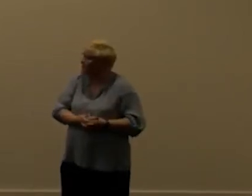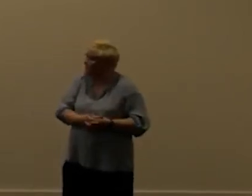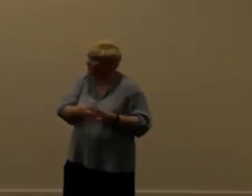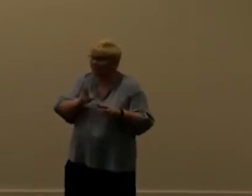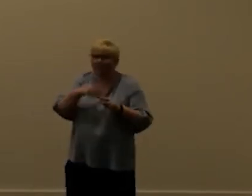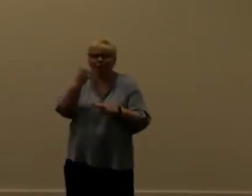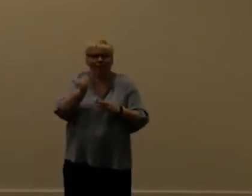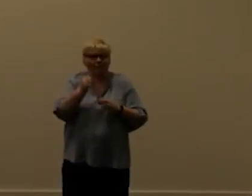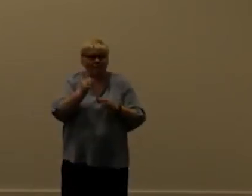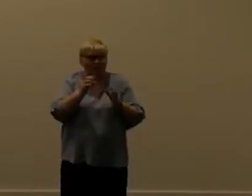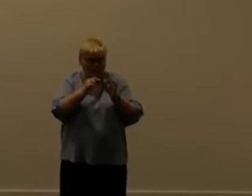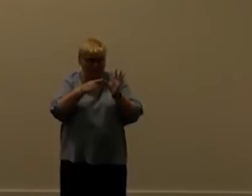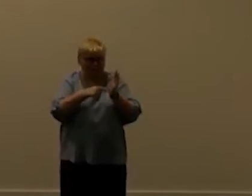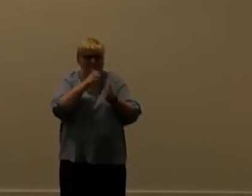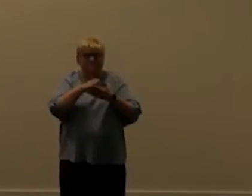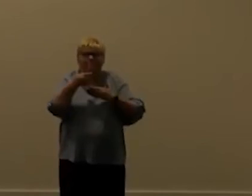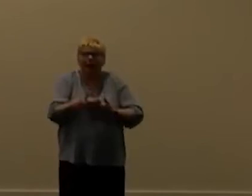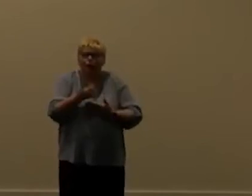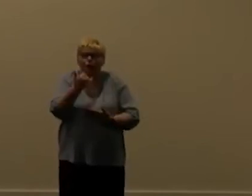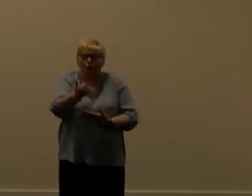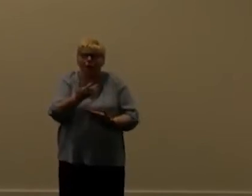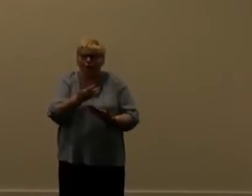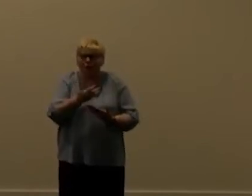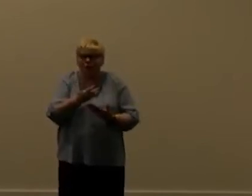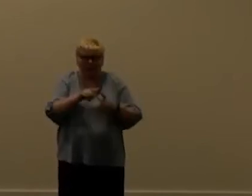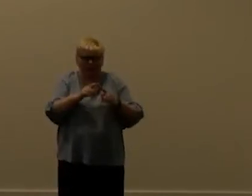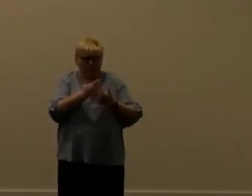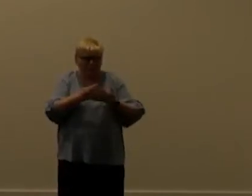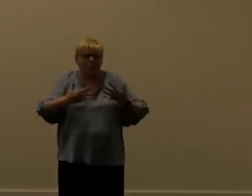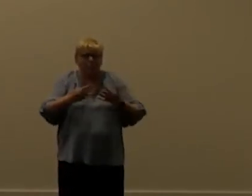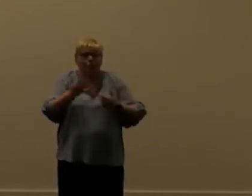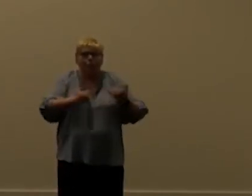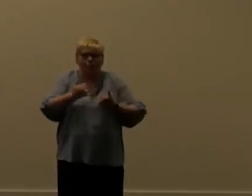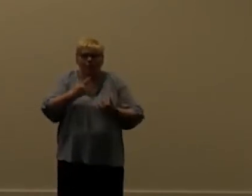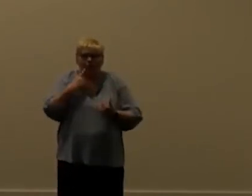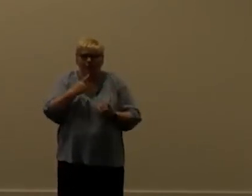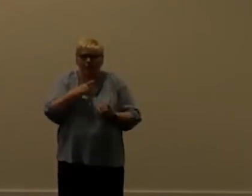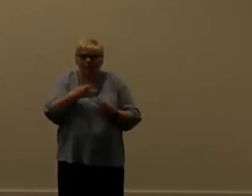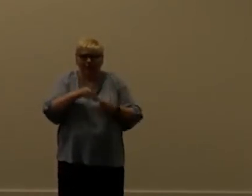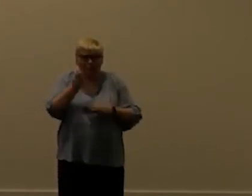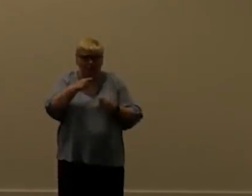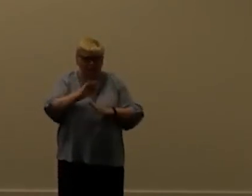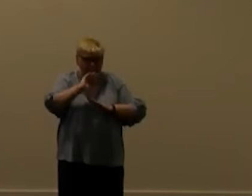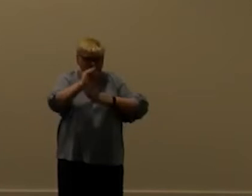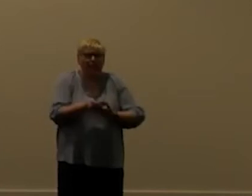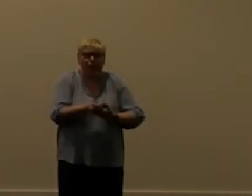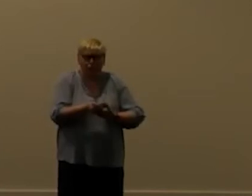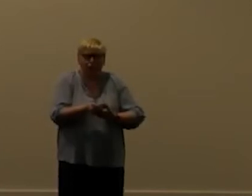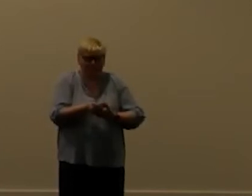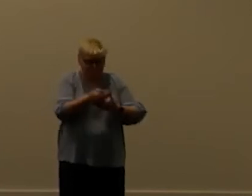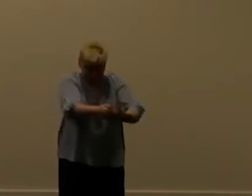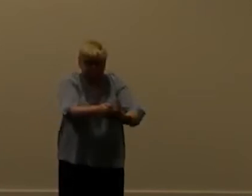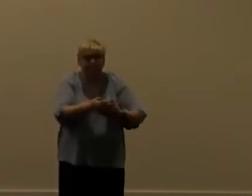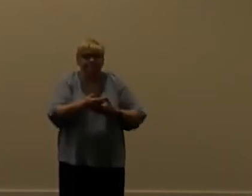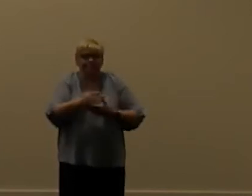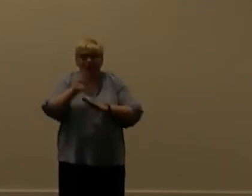you have a batch call um execute uh execute multiple i think it's called and you are a batch in the new api and you